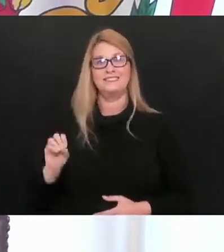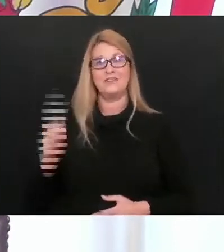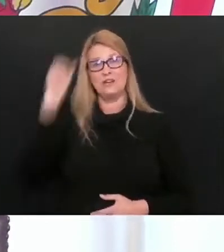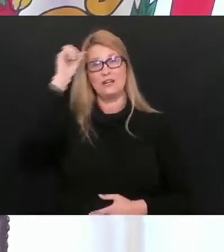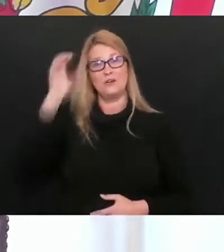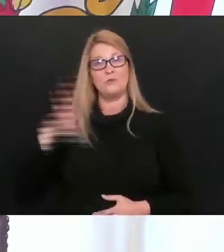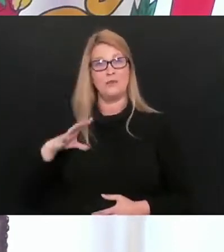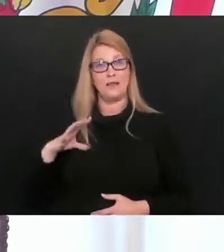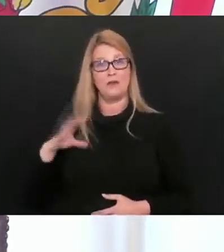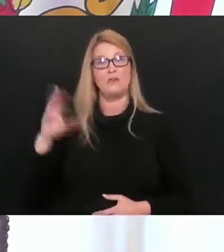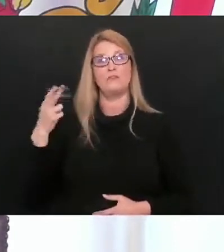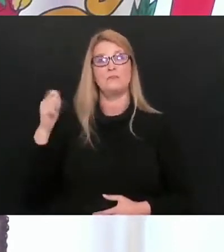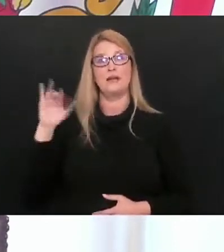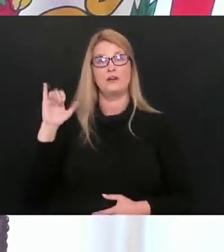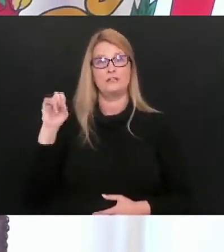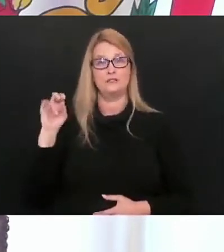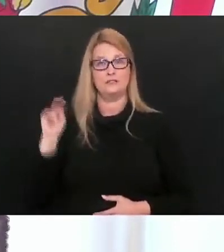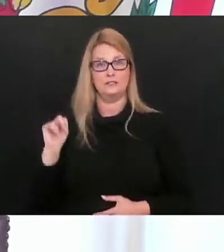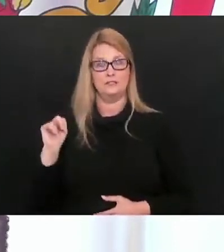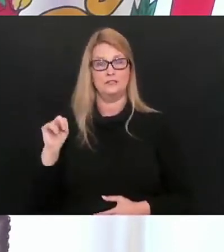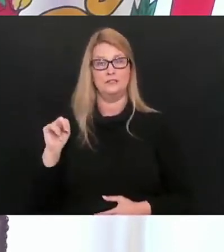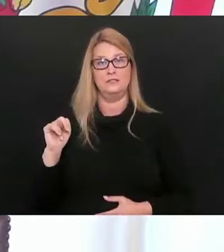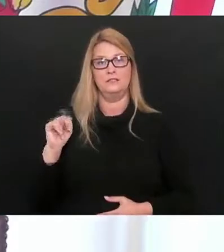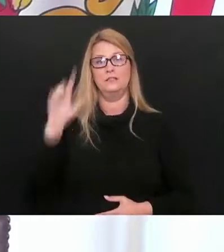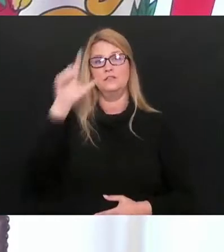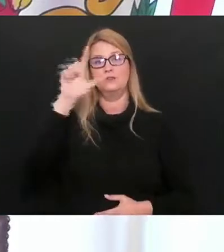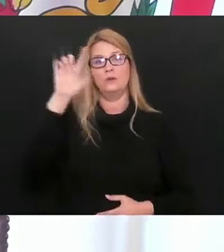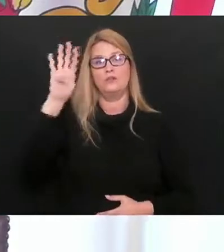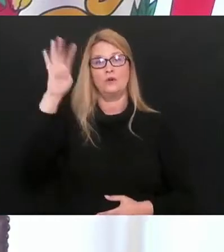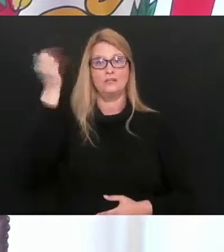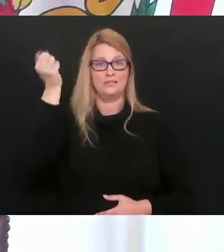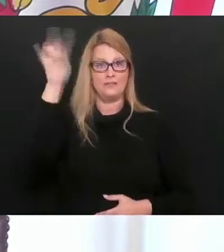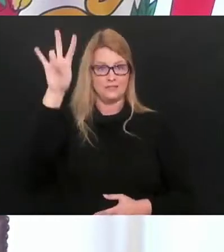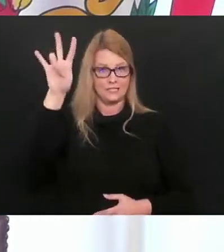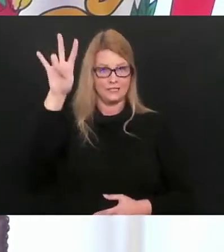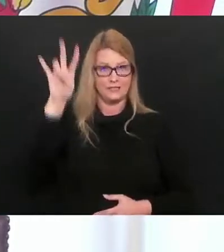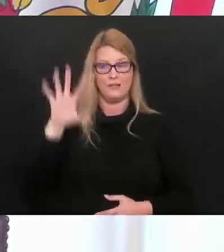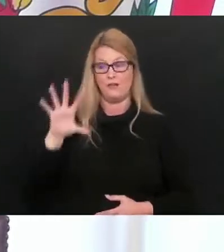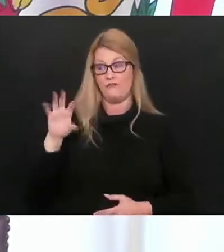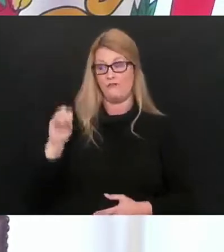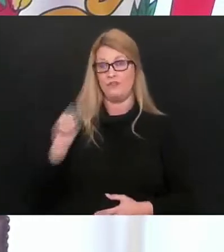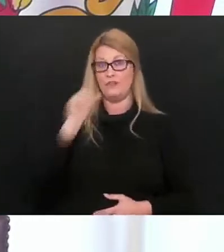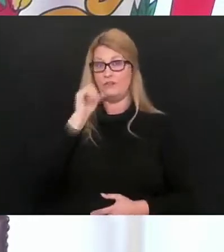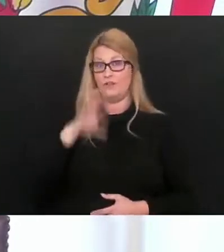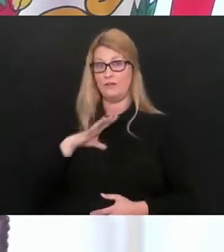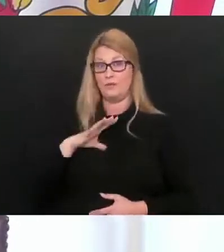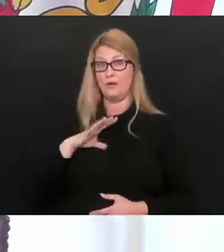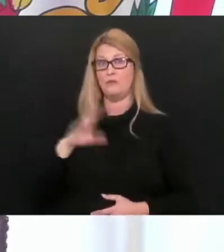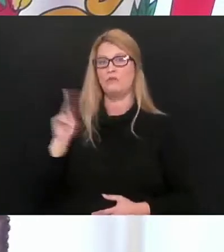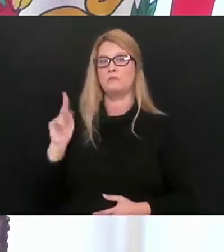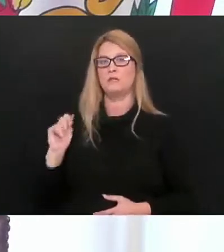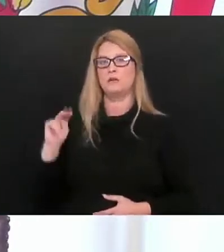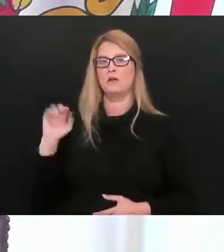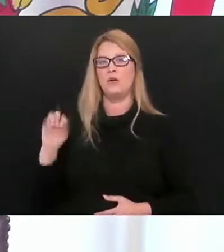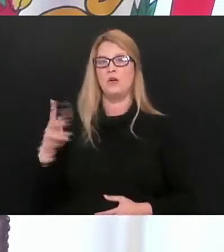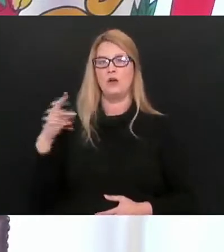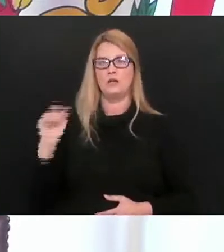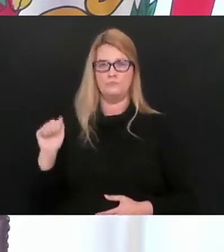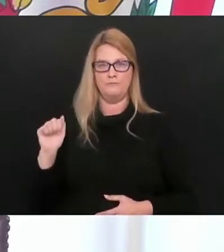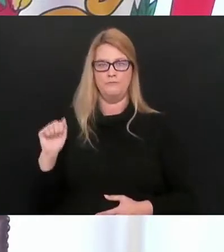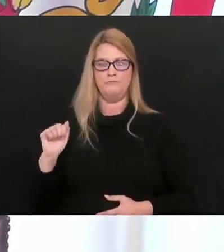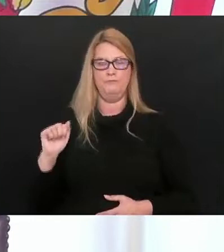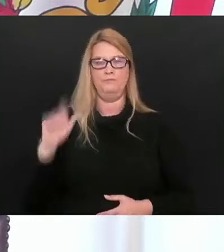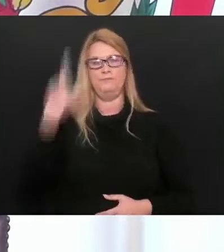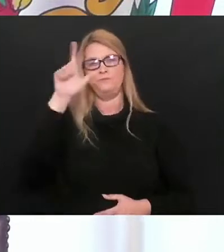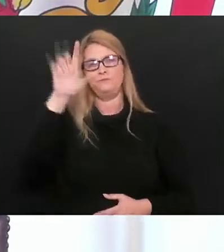male from Harrison County. Our 2,417th death is a 50-year-old female from Kanawha County. Our 2